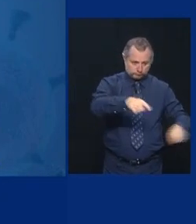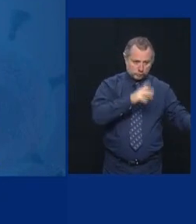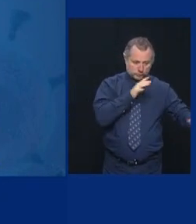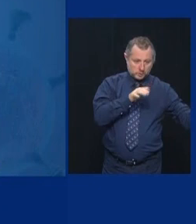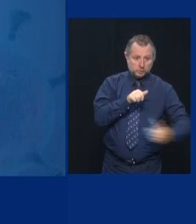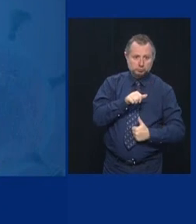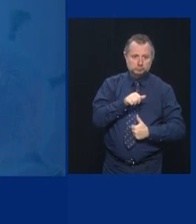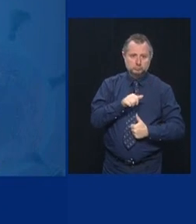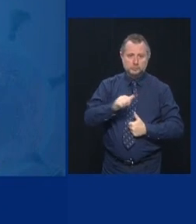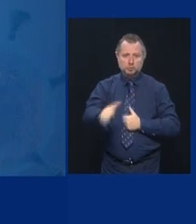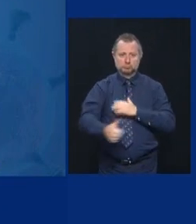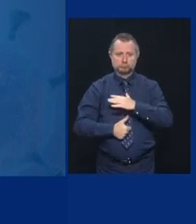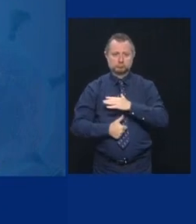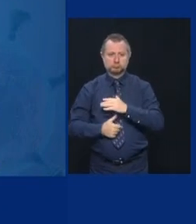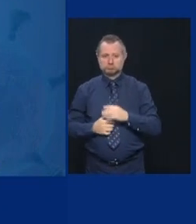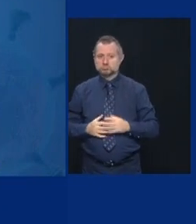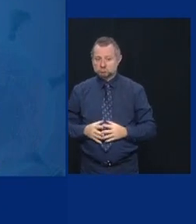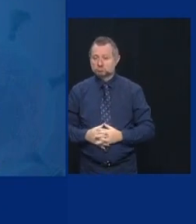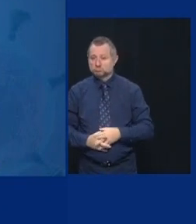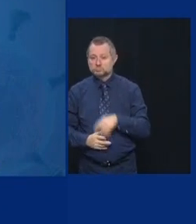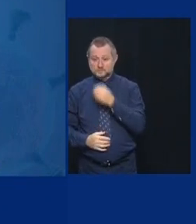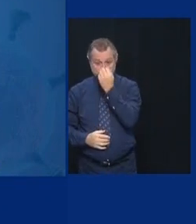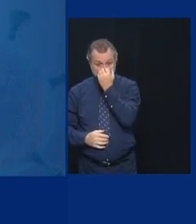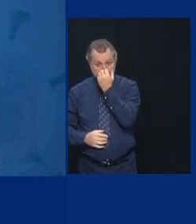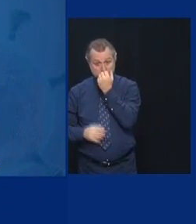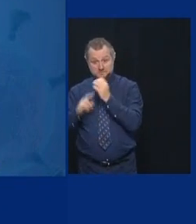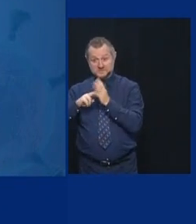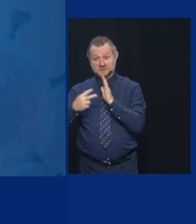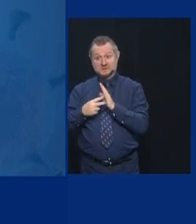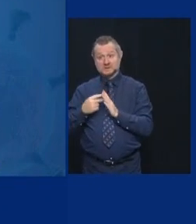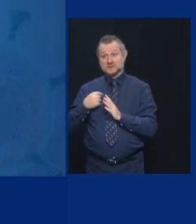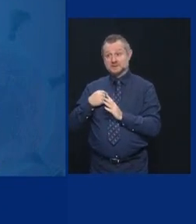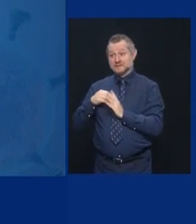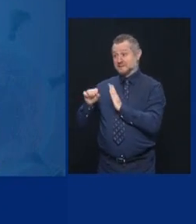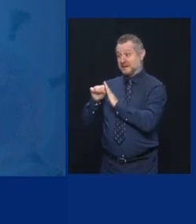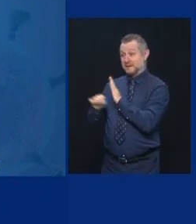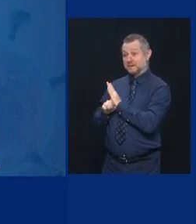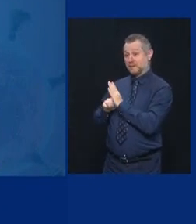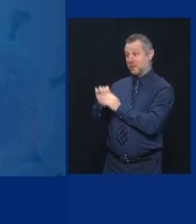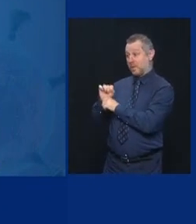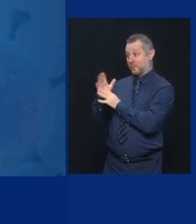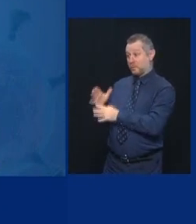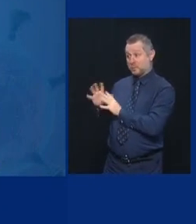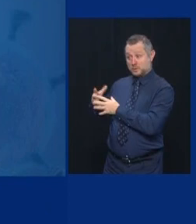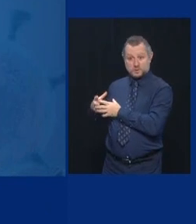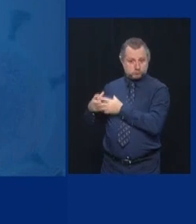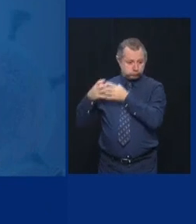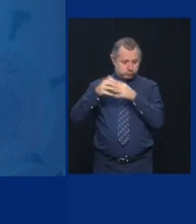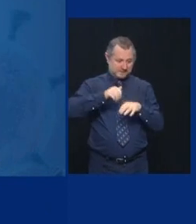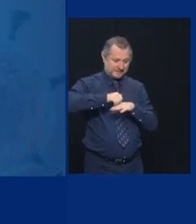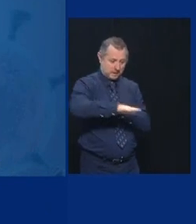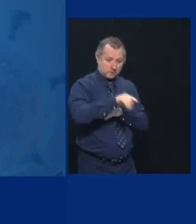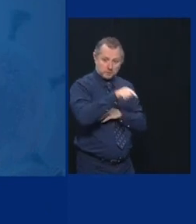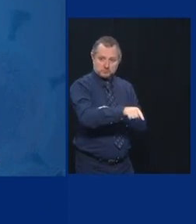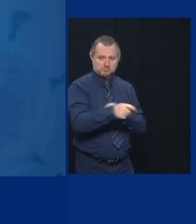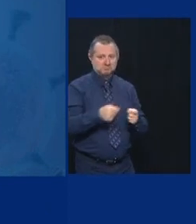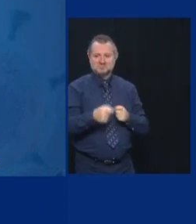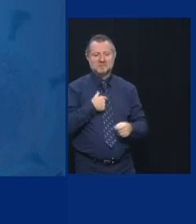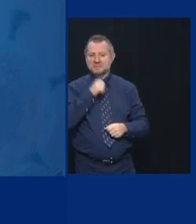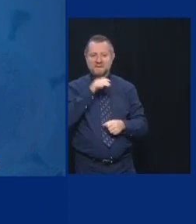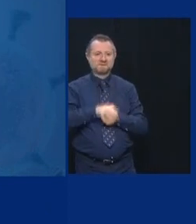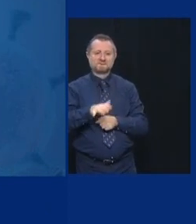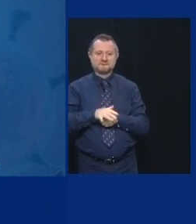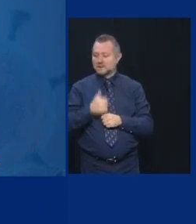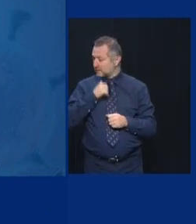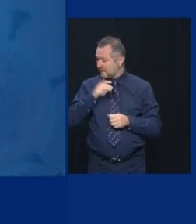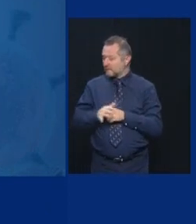local personnel. I do not have enough state personnel to supplement every local police department